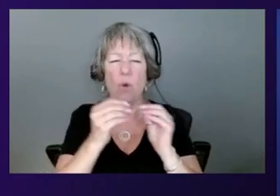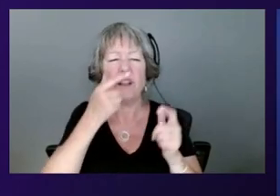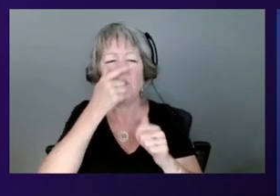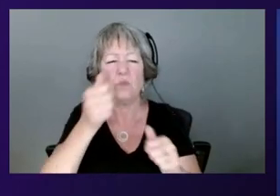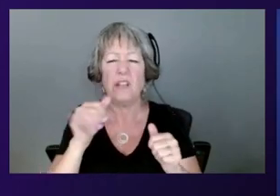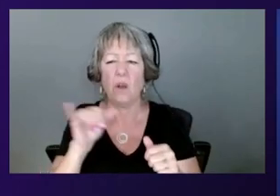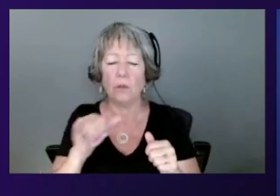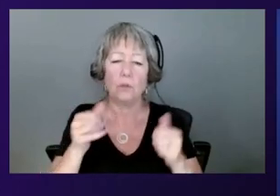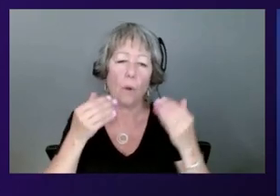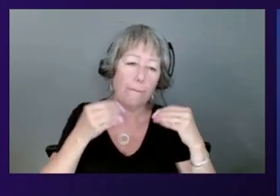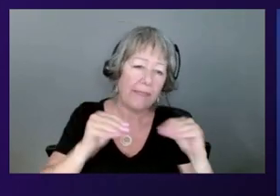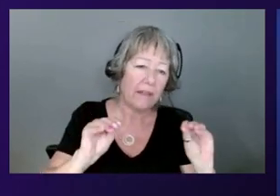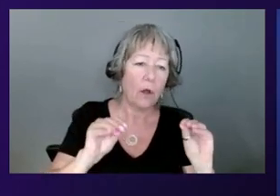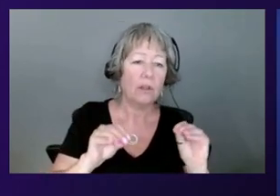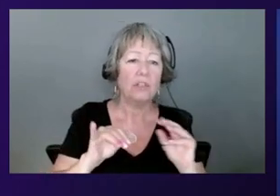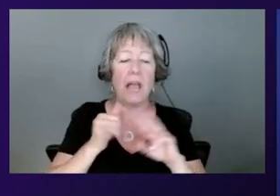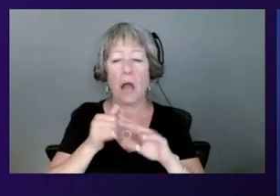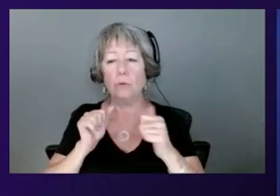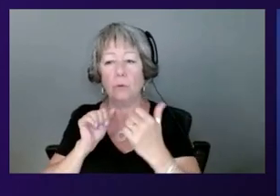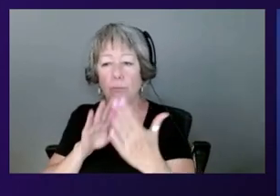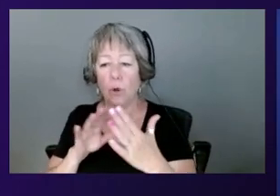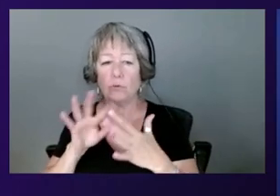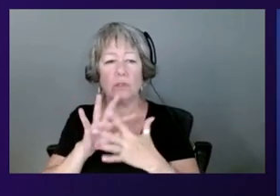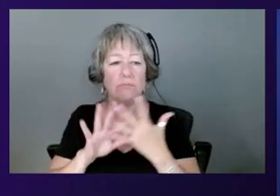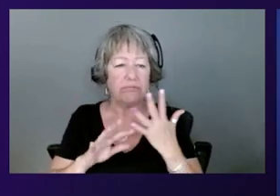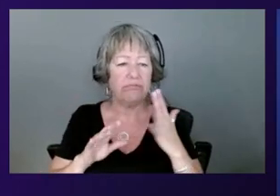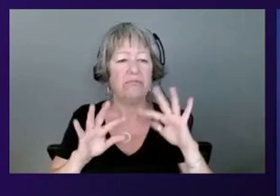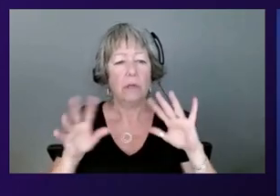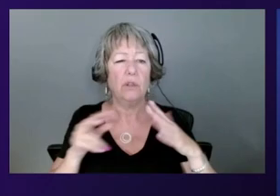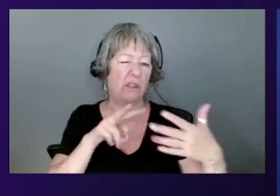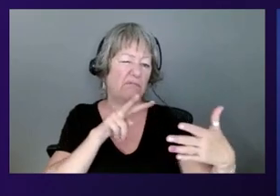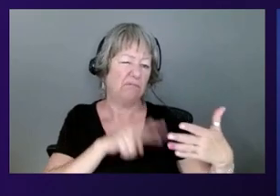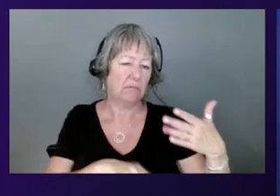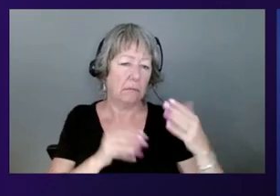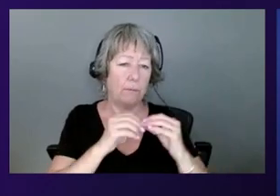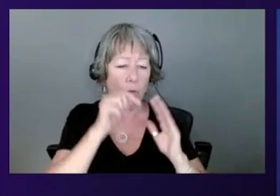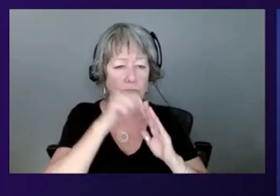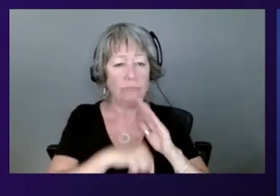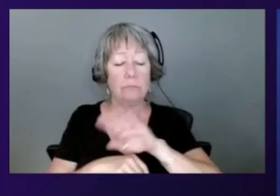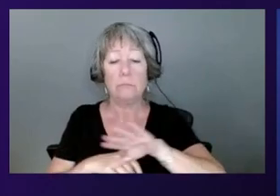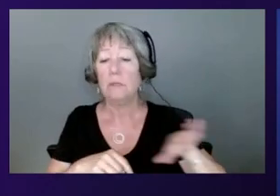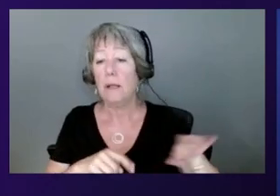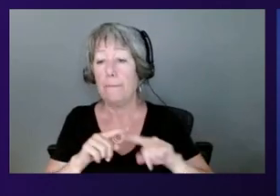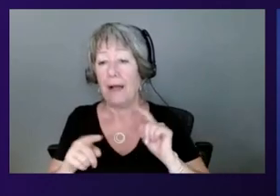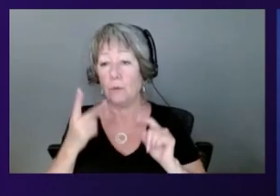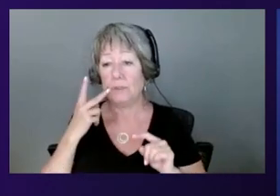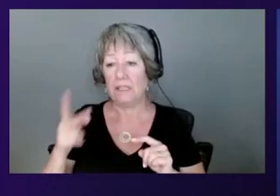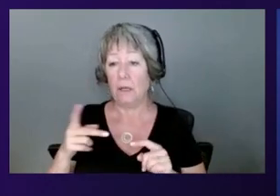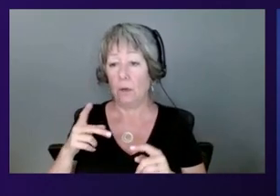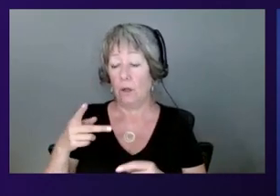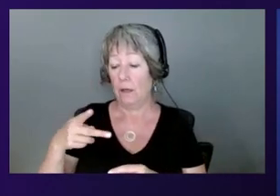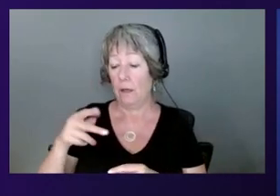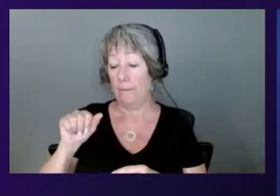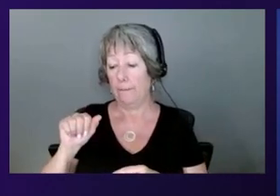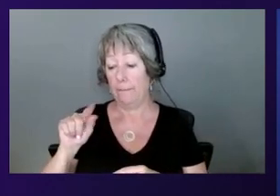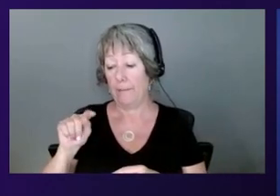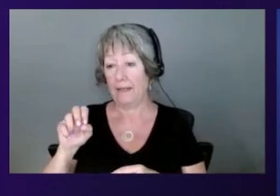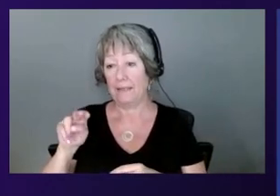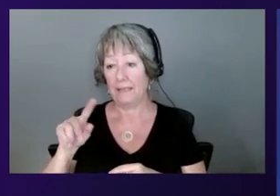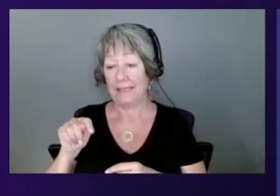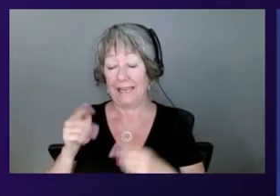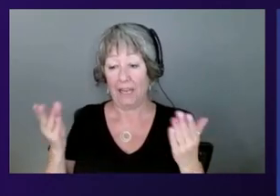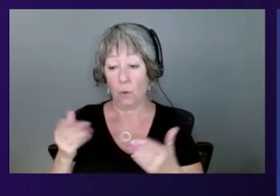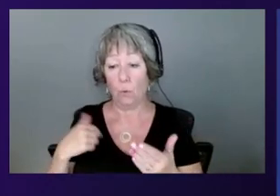methodology and the claims that have evaluated. And you see the pattern here. We are doing more and more to